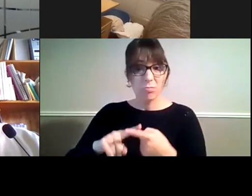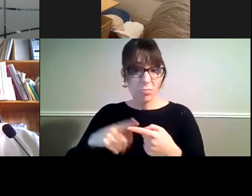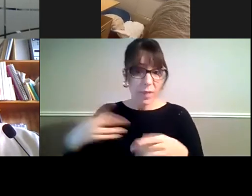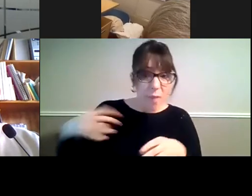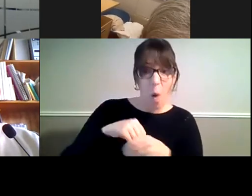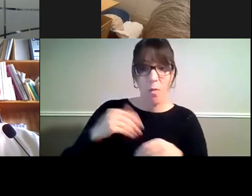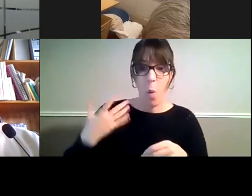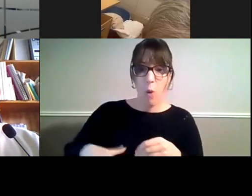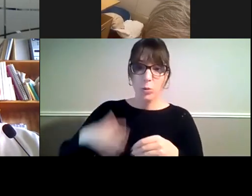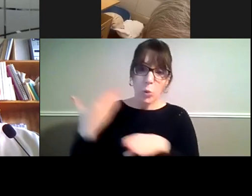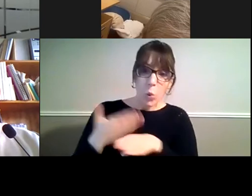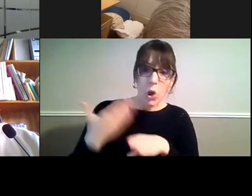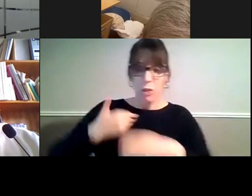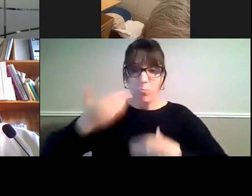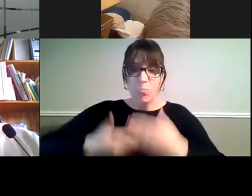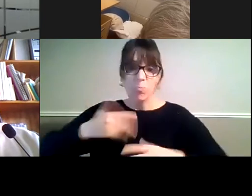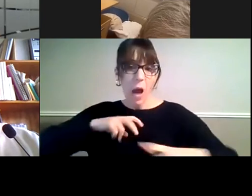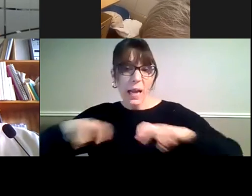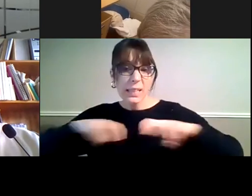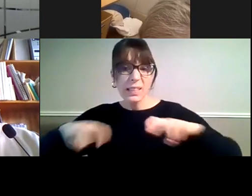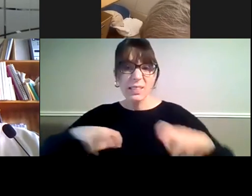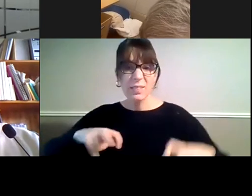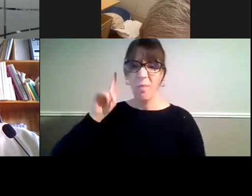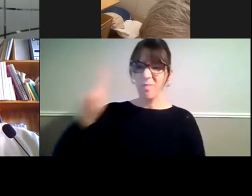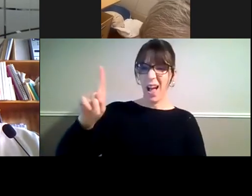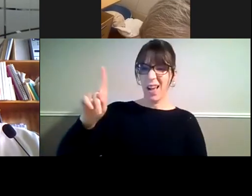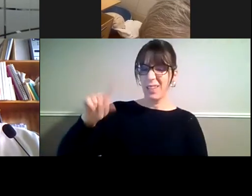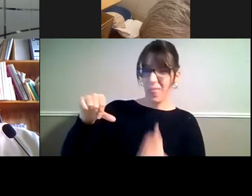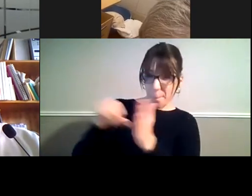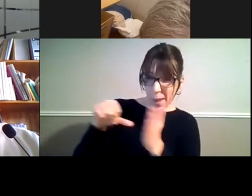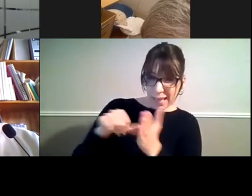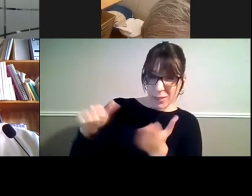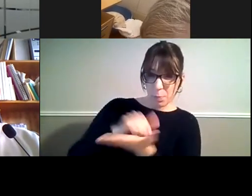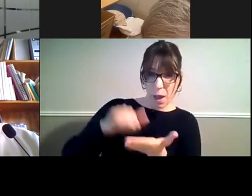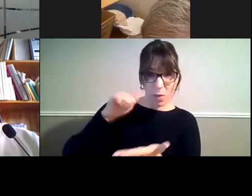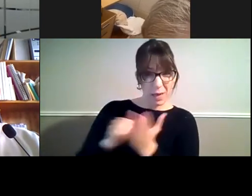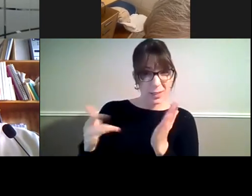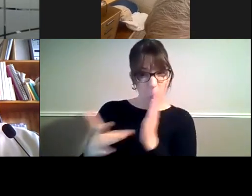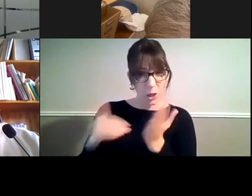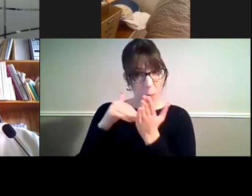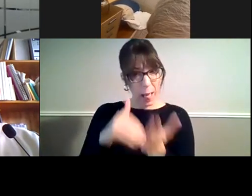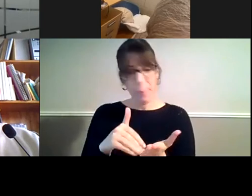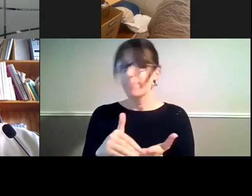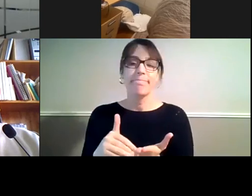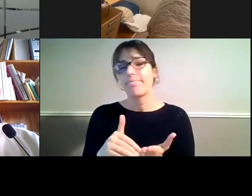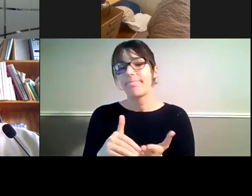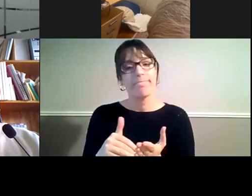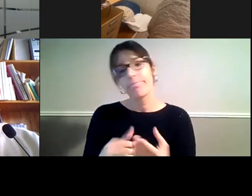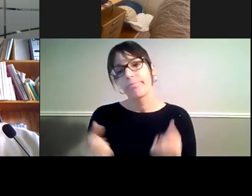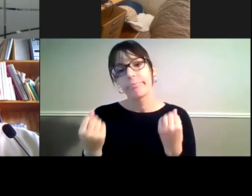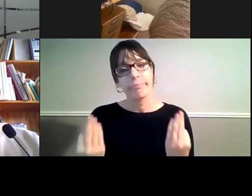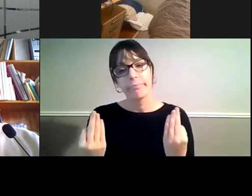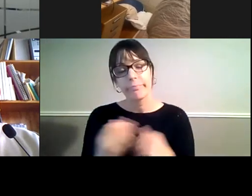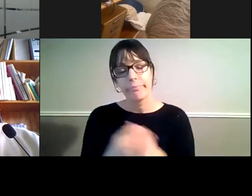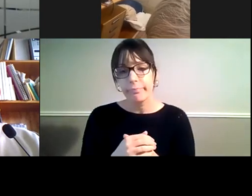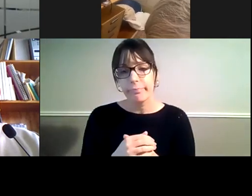stay healthy, but the funding isn't there and they don't get access to the devices to support that.